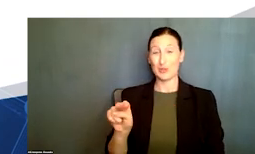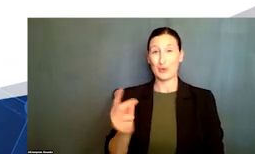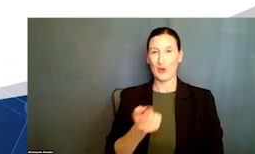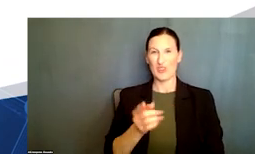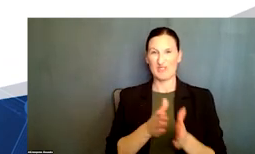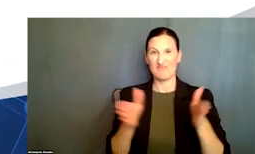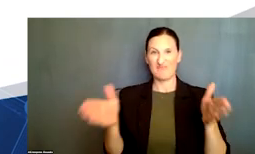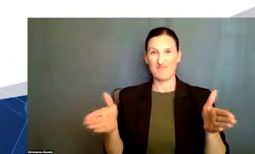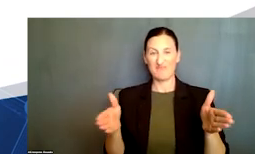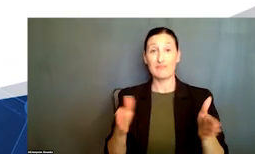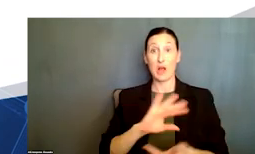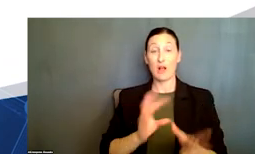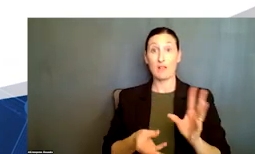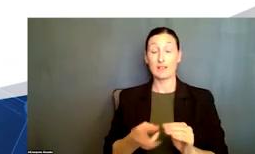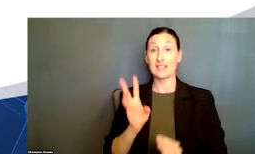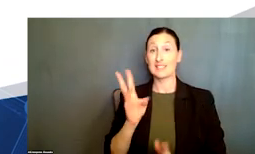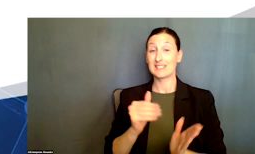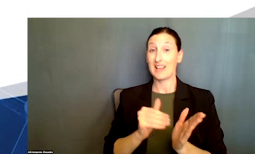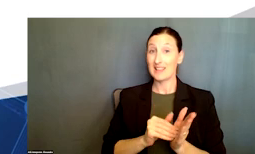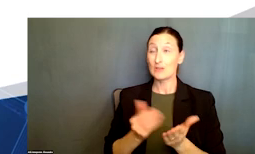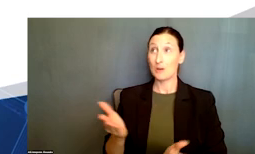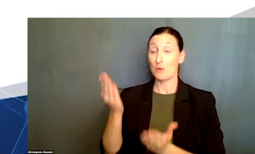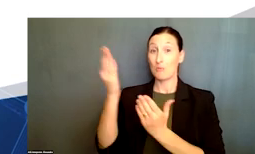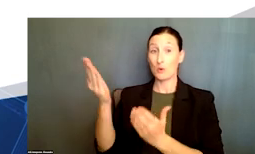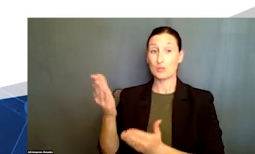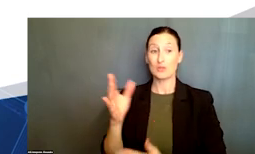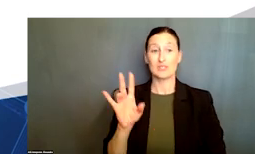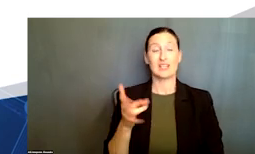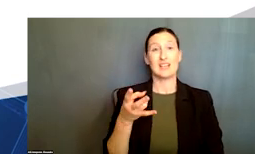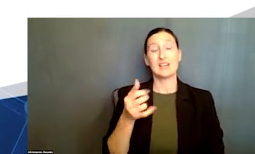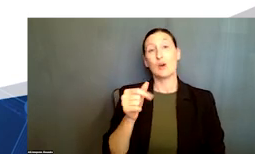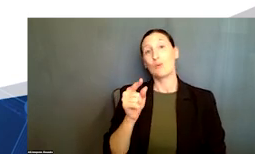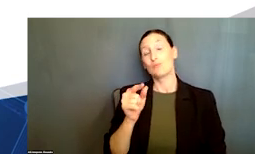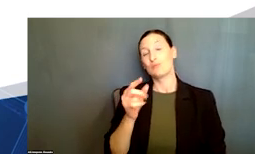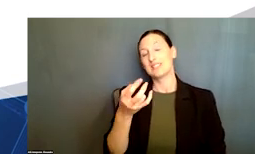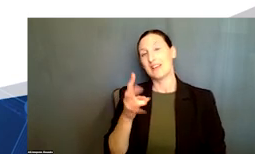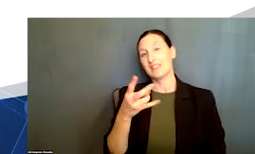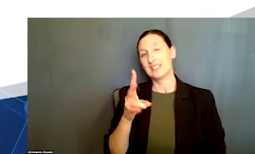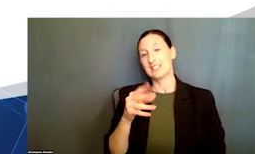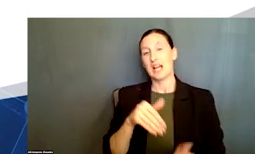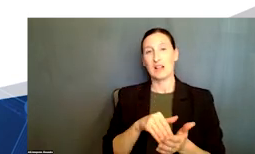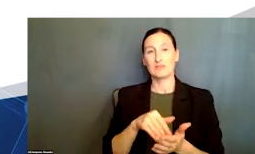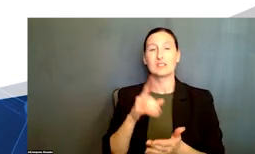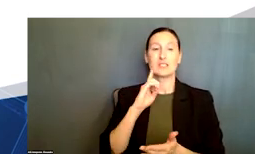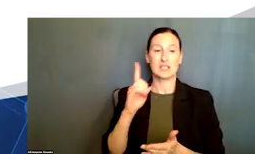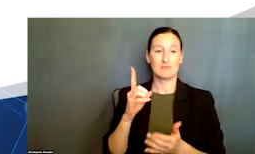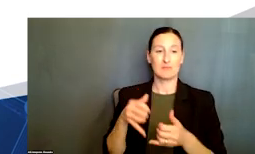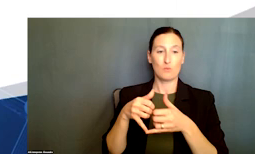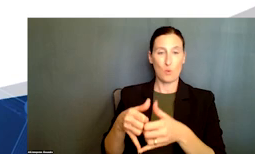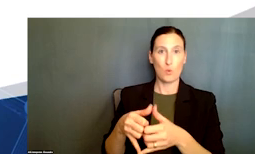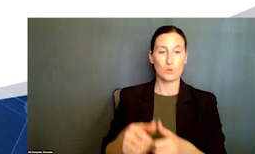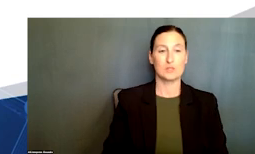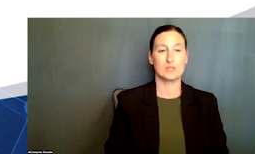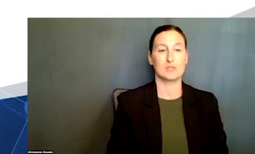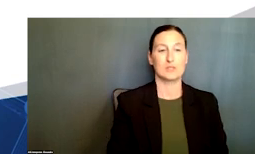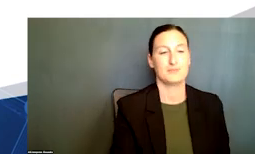,000 proposals, over 1,700 awards made, roughly a funding rate of about 28%.